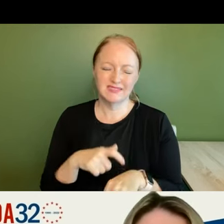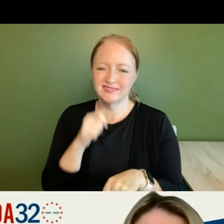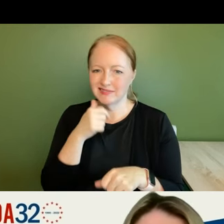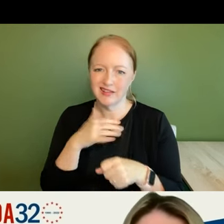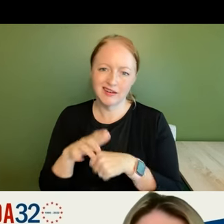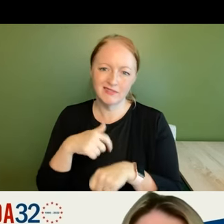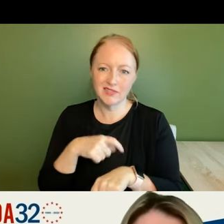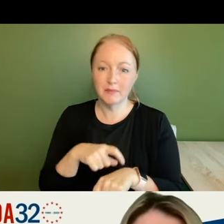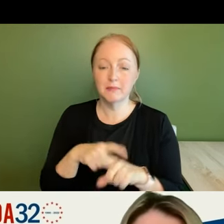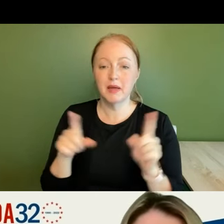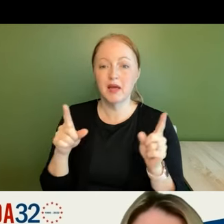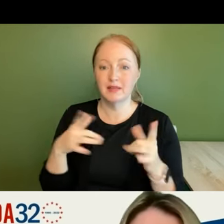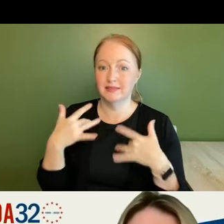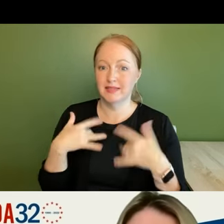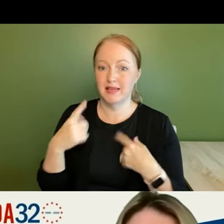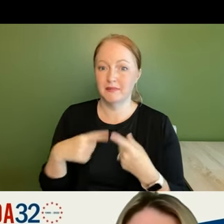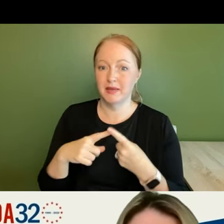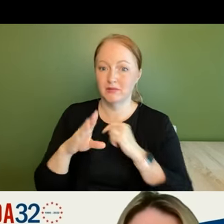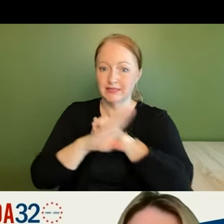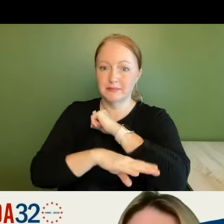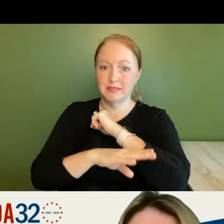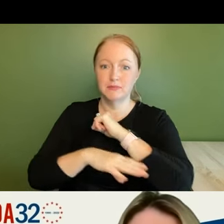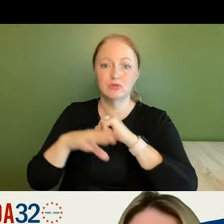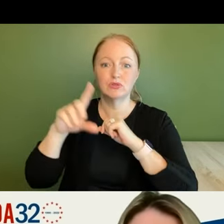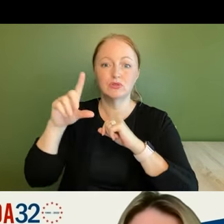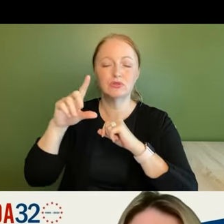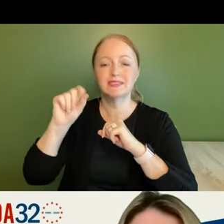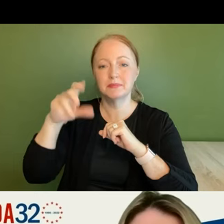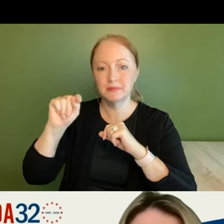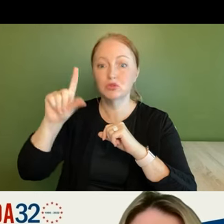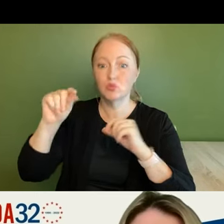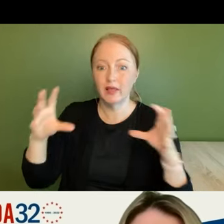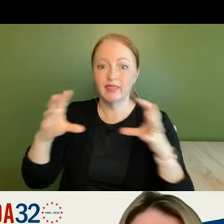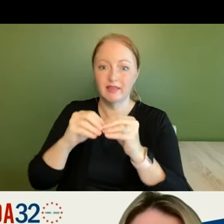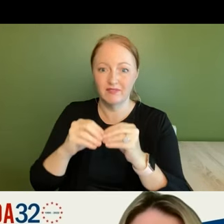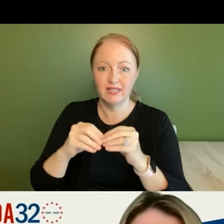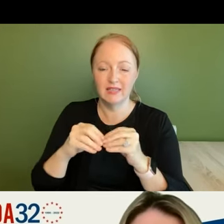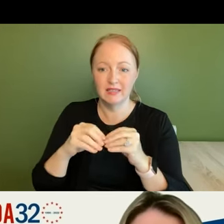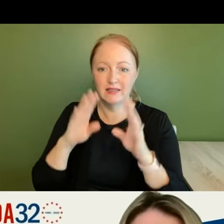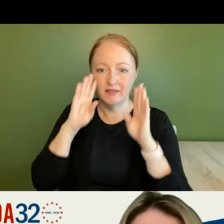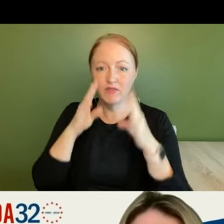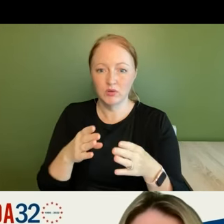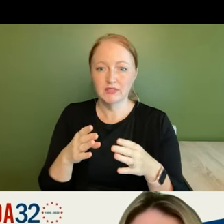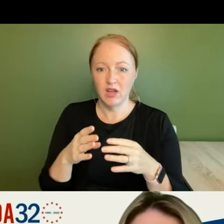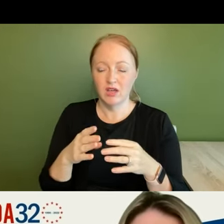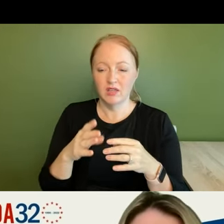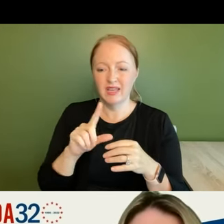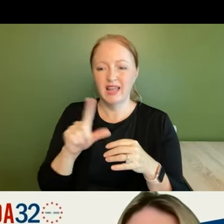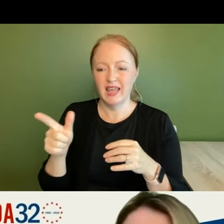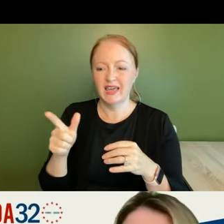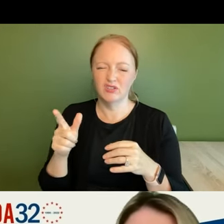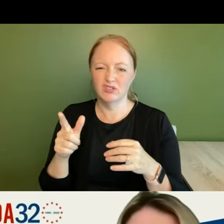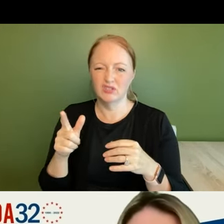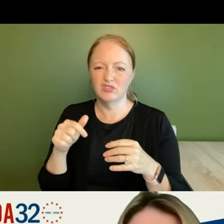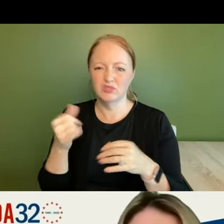we're really excited about the september 20th convening that we will be um focusing on in a later part of our agenda